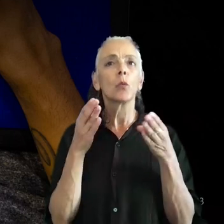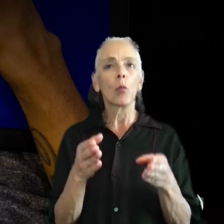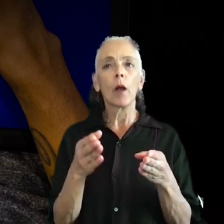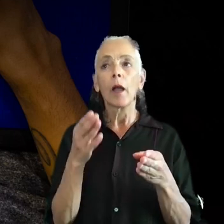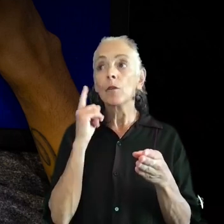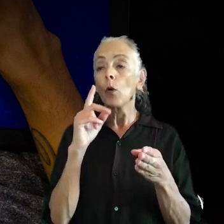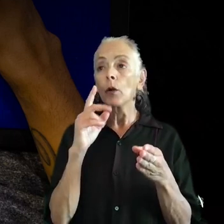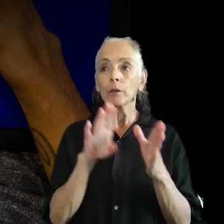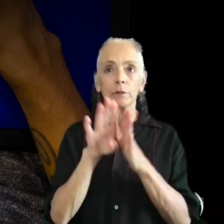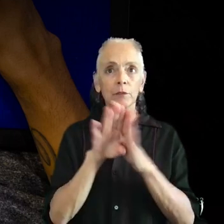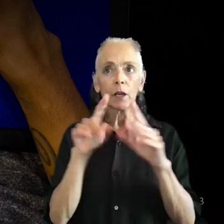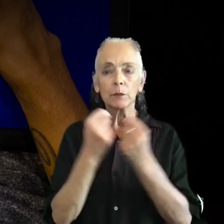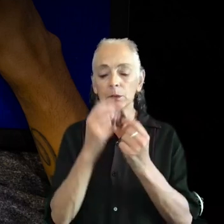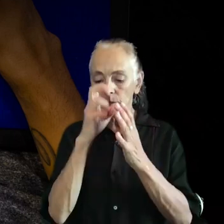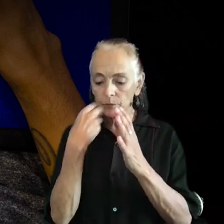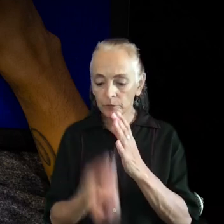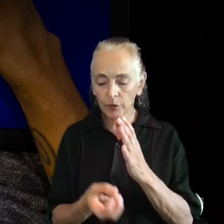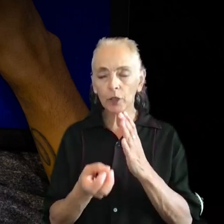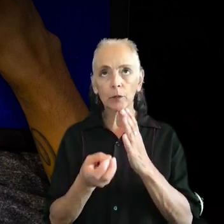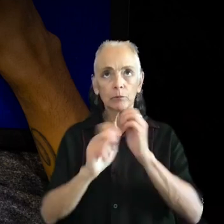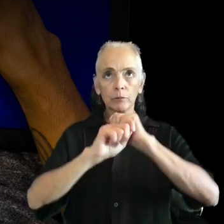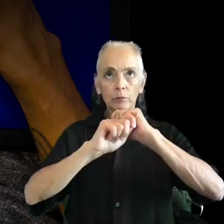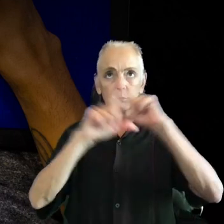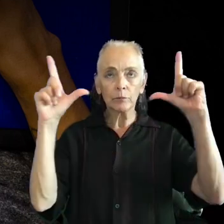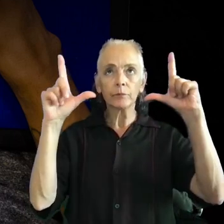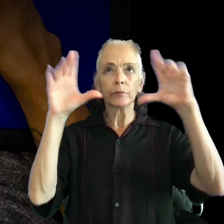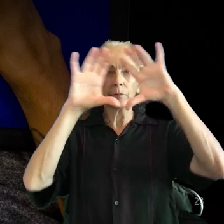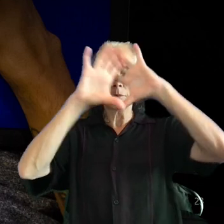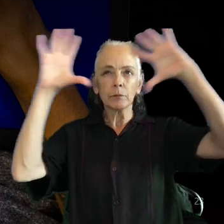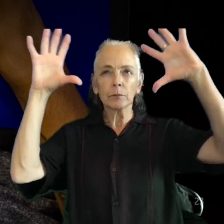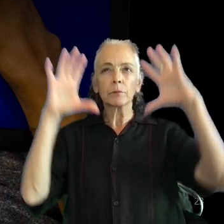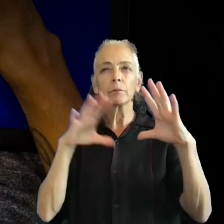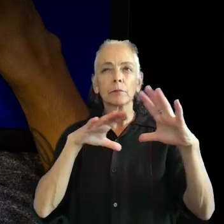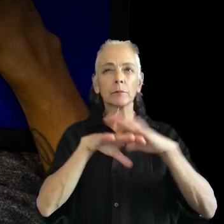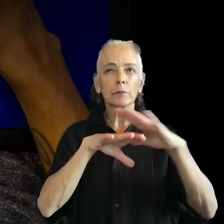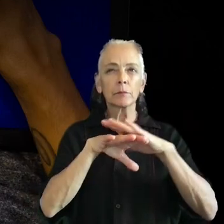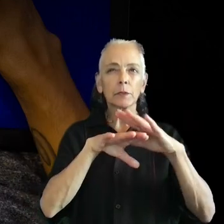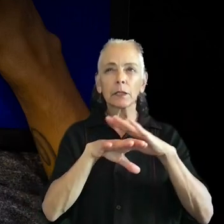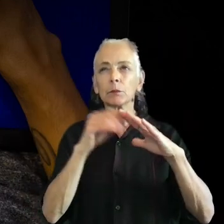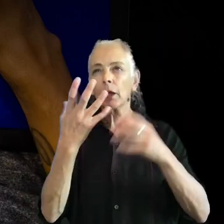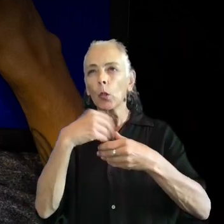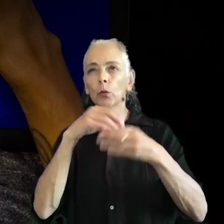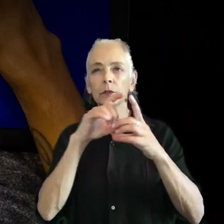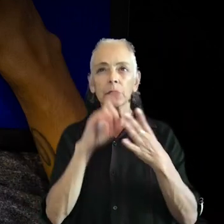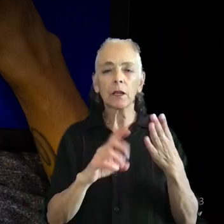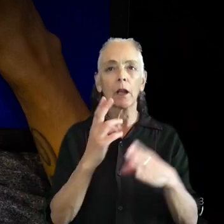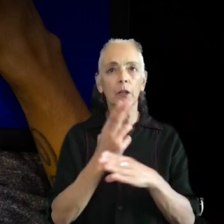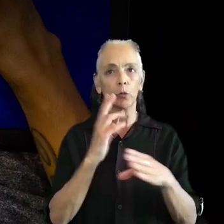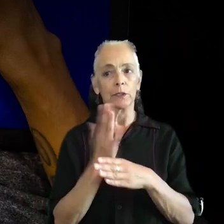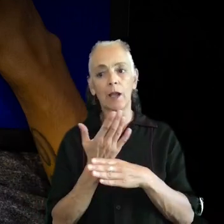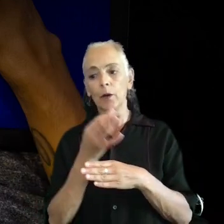in the framework of inclusive design and accessible design using our own expertise and the infrastructure of Xbox